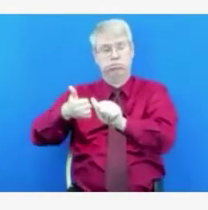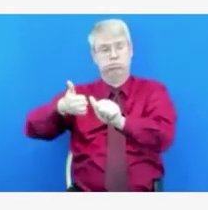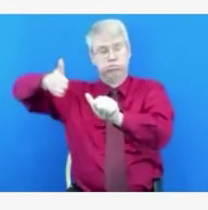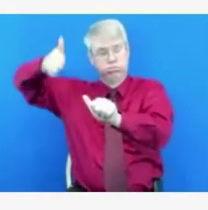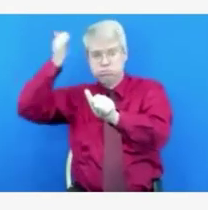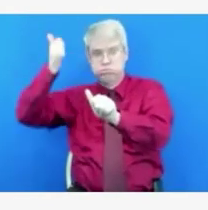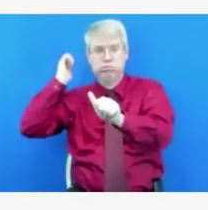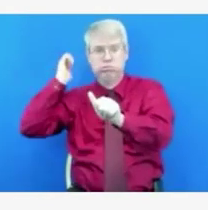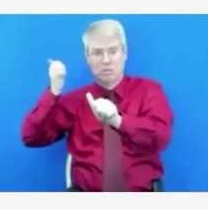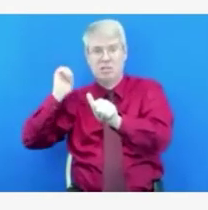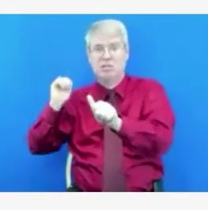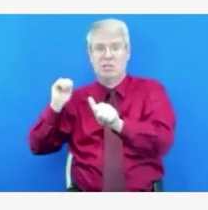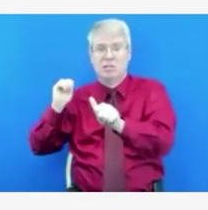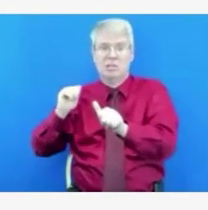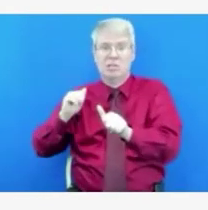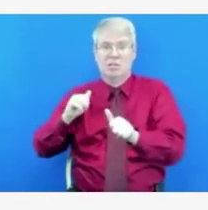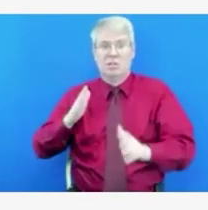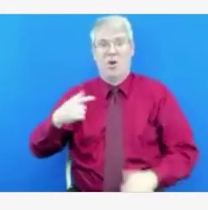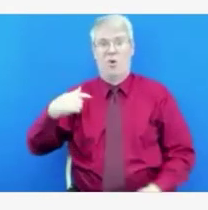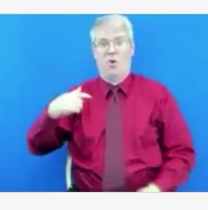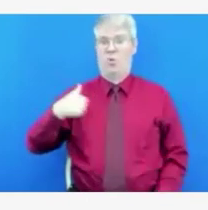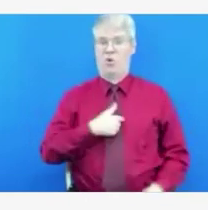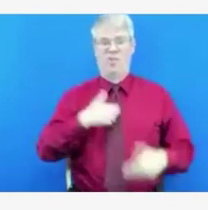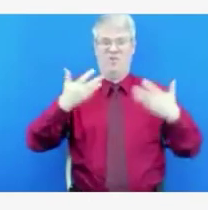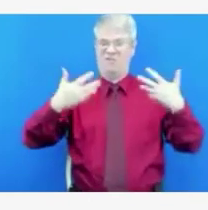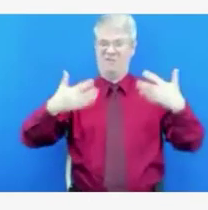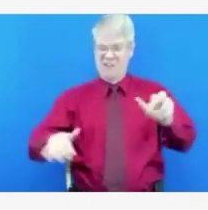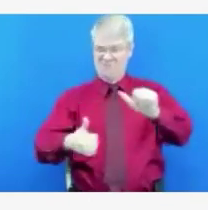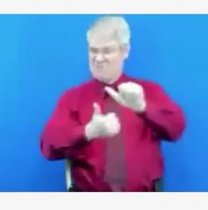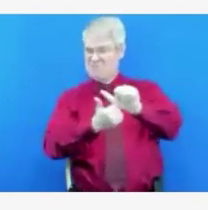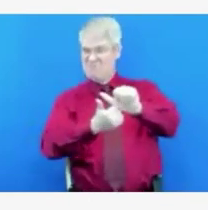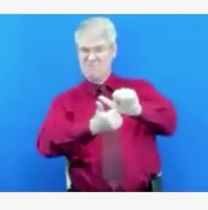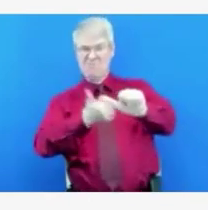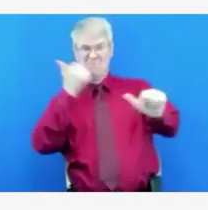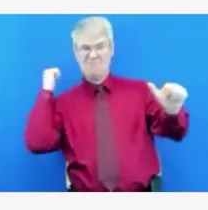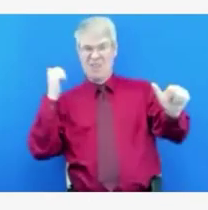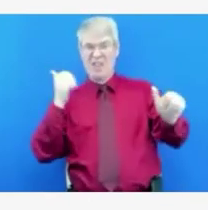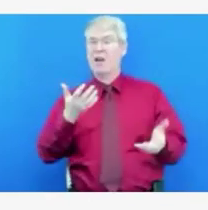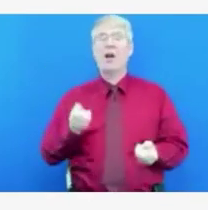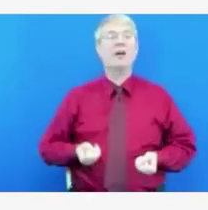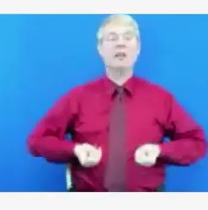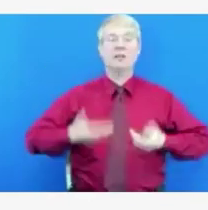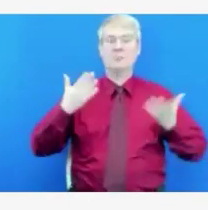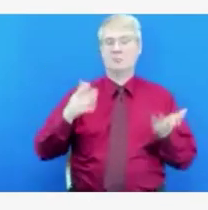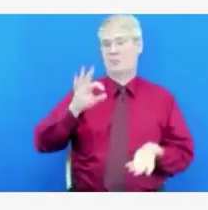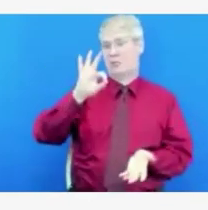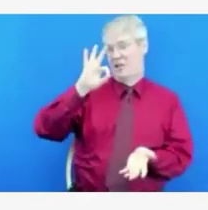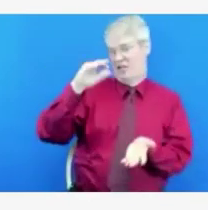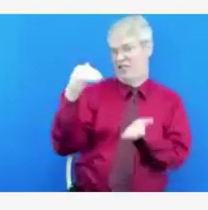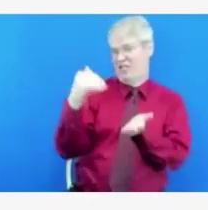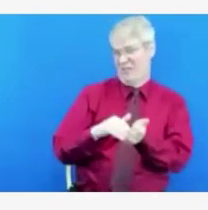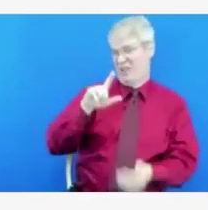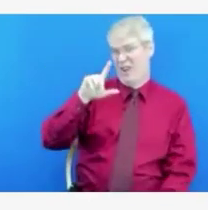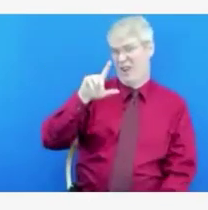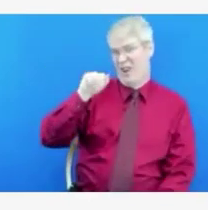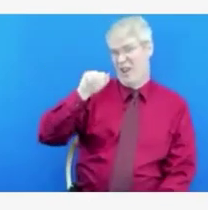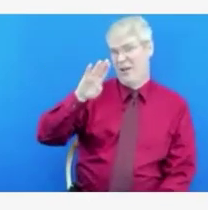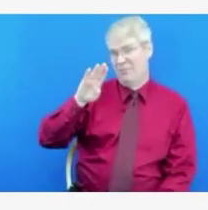in the red, so to speak. So, our case counts are not